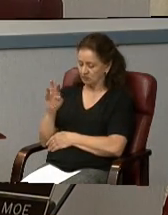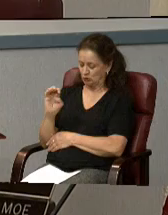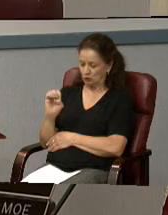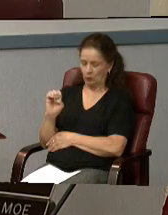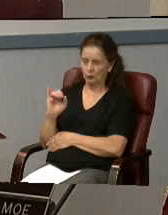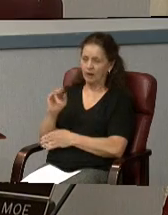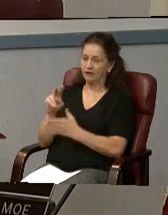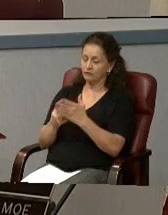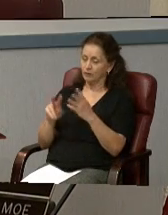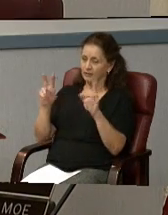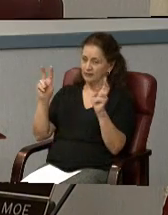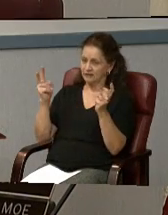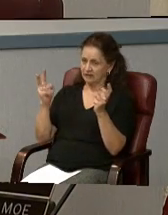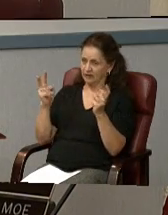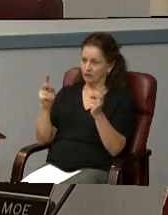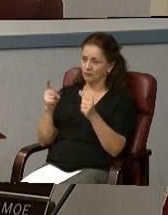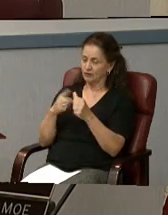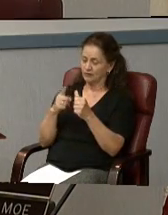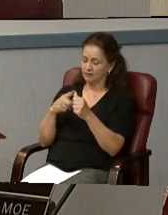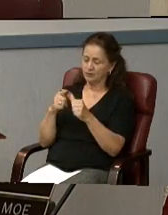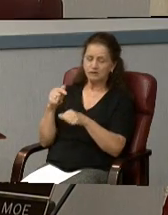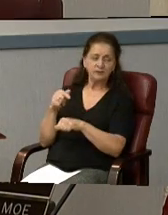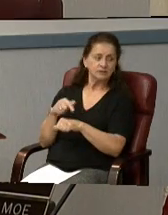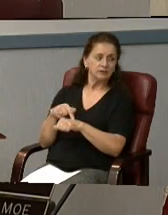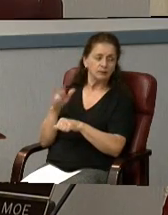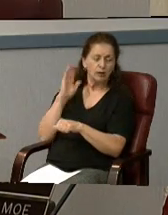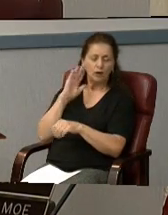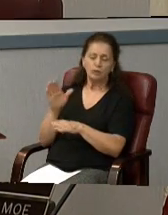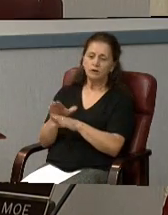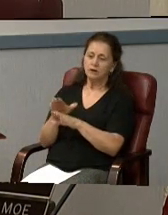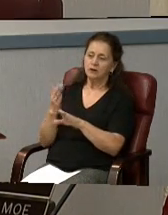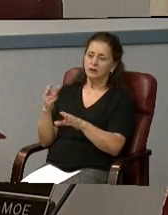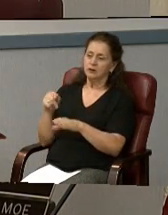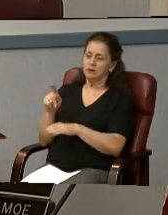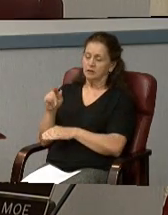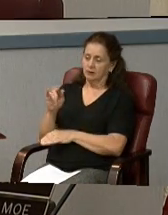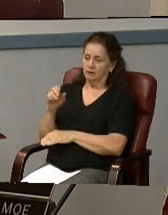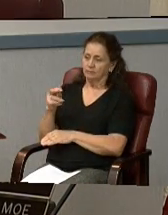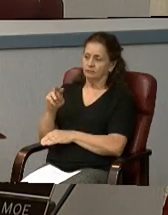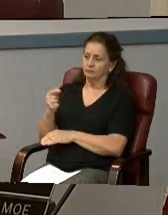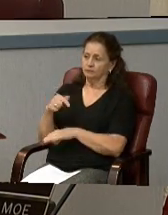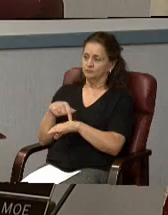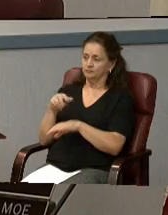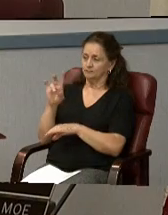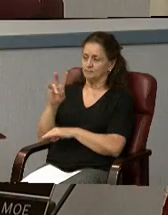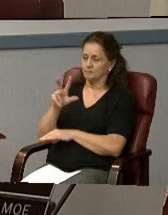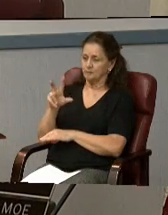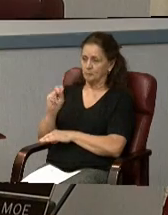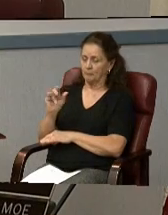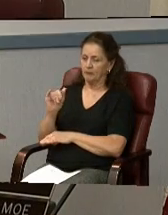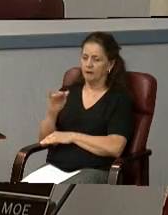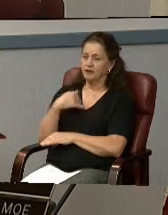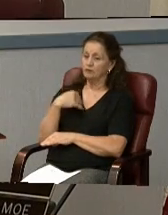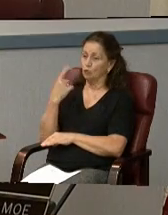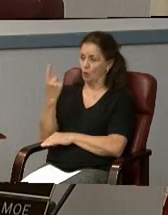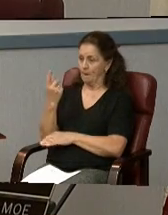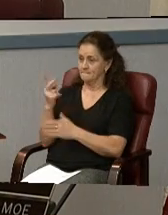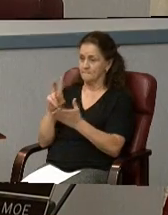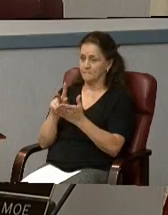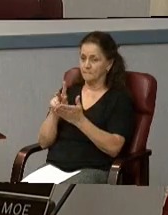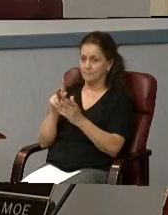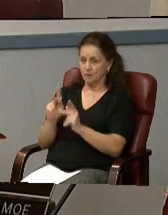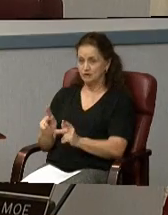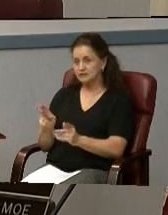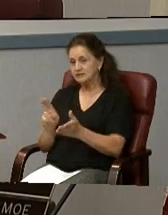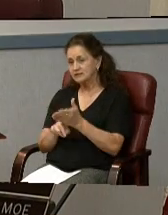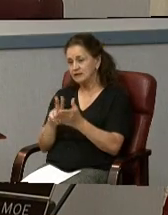I've read the title into the record for the first reading. I'll open the public hearing at 7.30. I have one person signed up to speak.